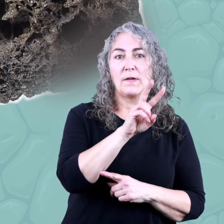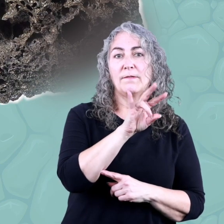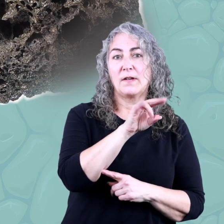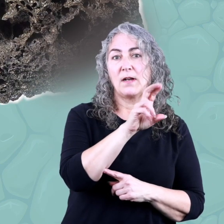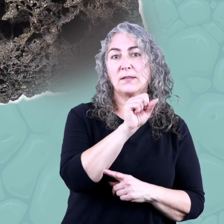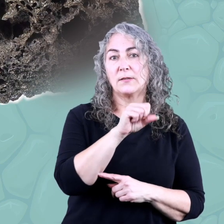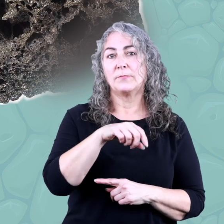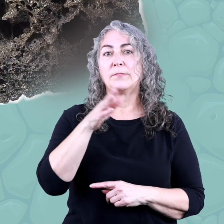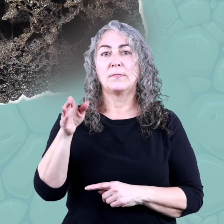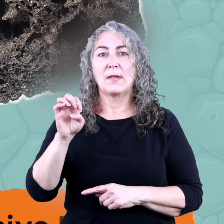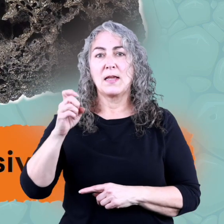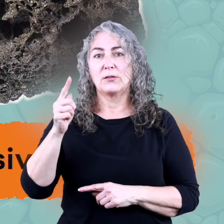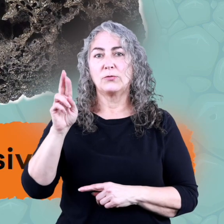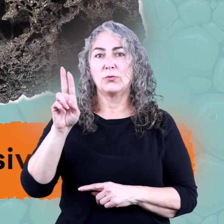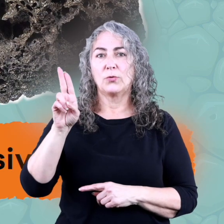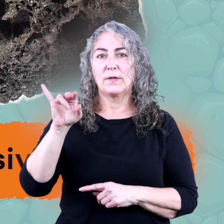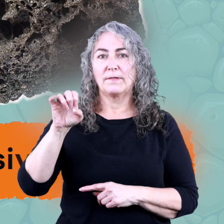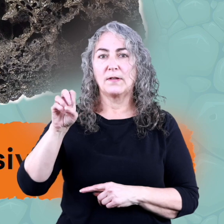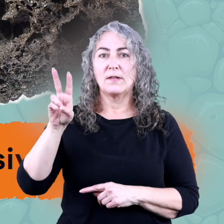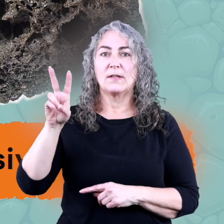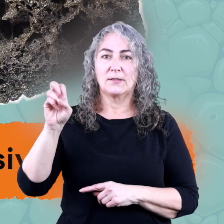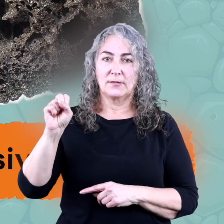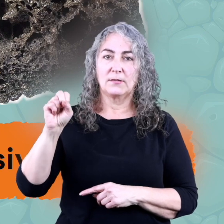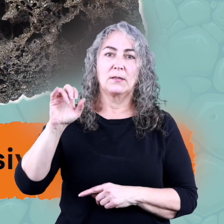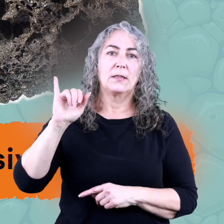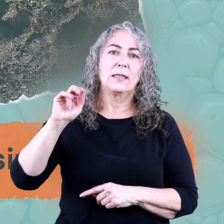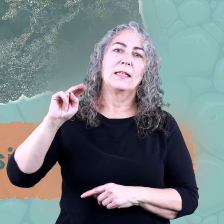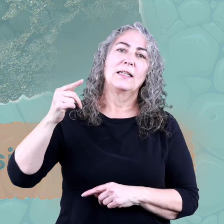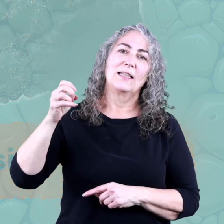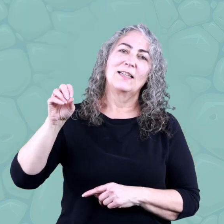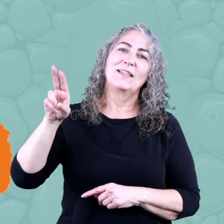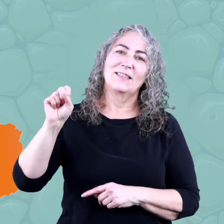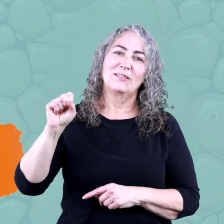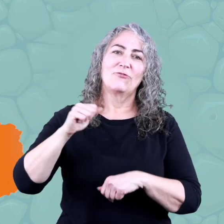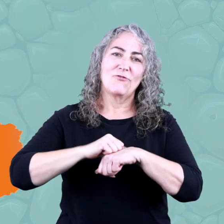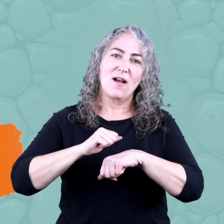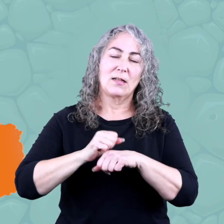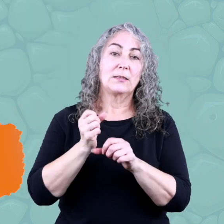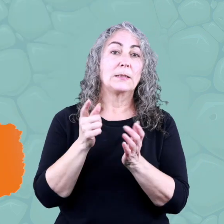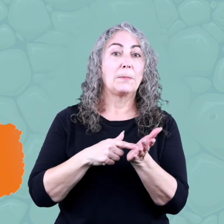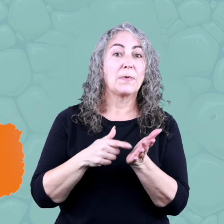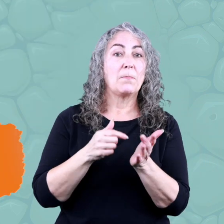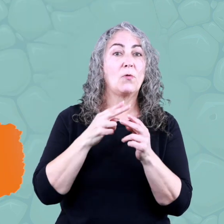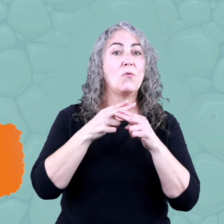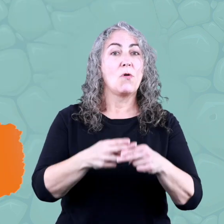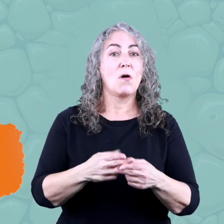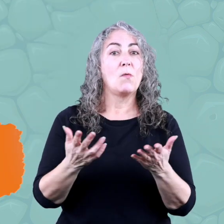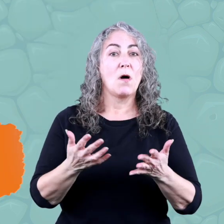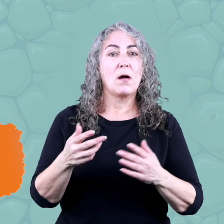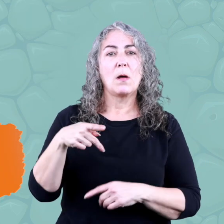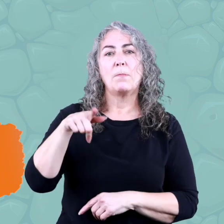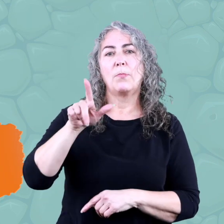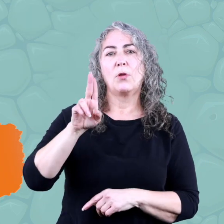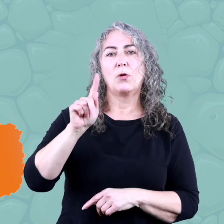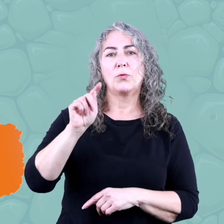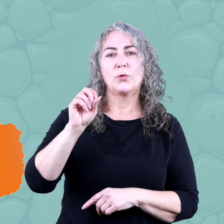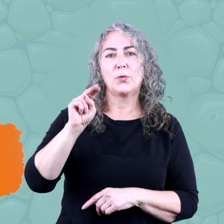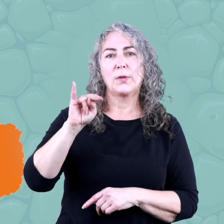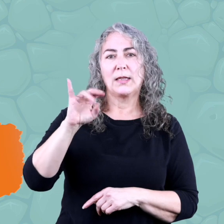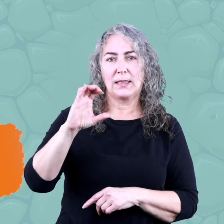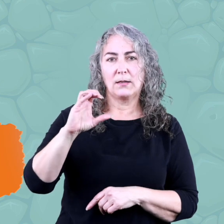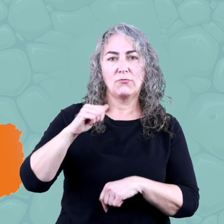igneous and extrusive igneous. Intrusive igneous rocks are sometimes called